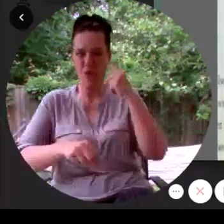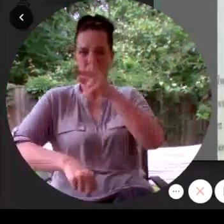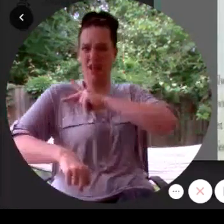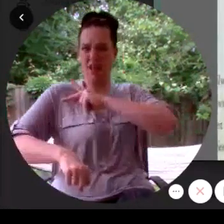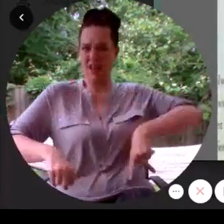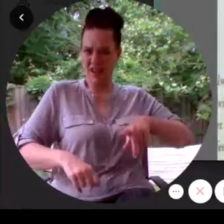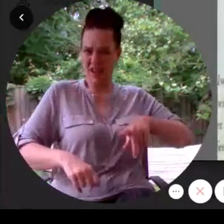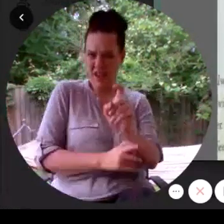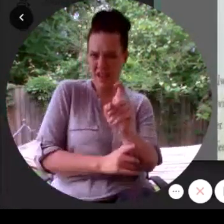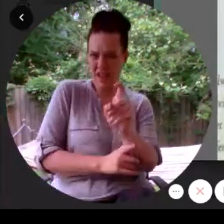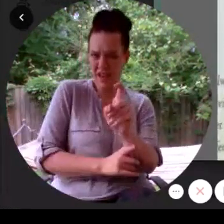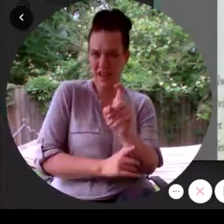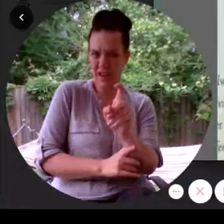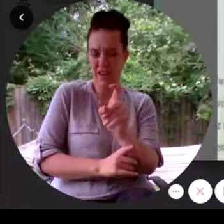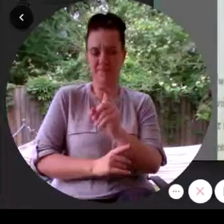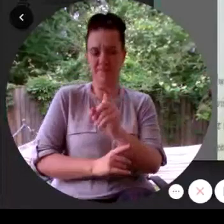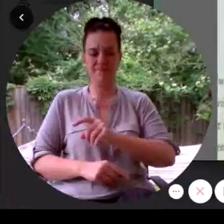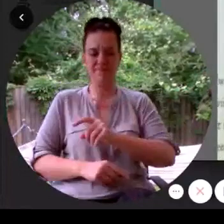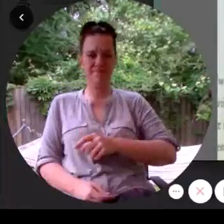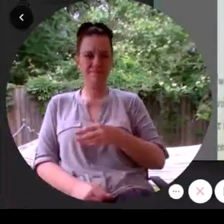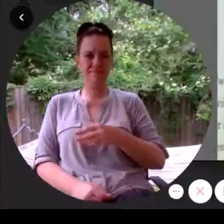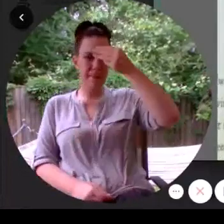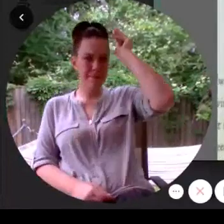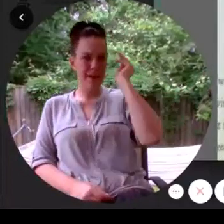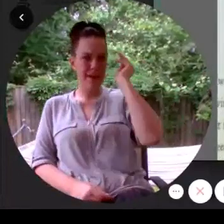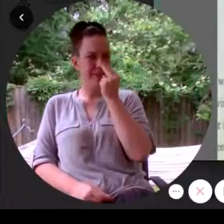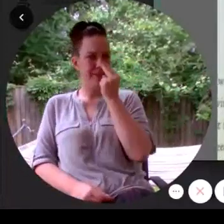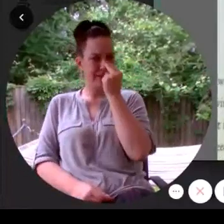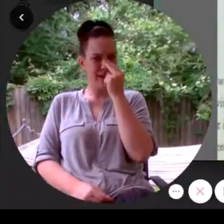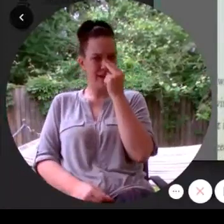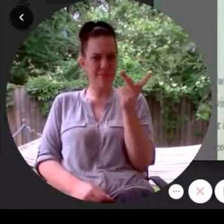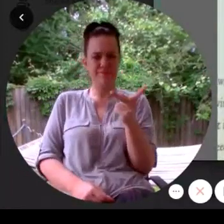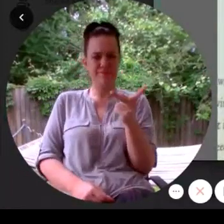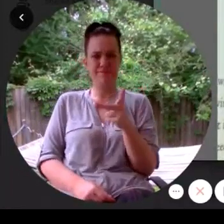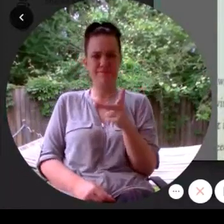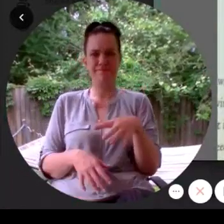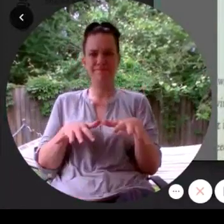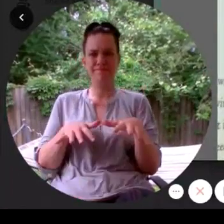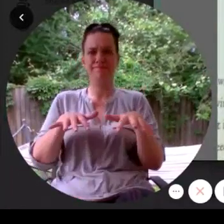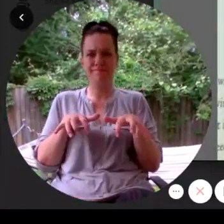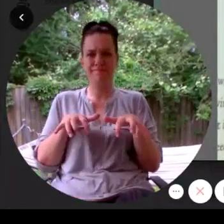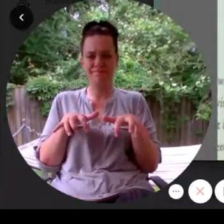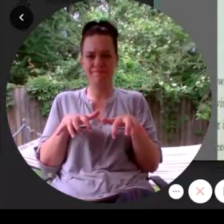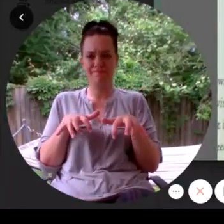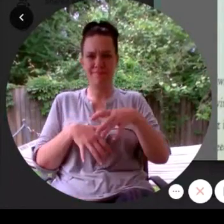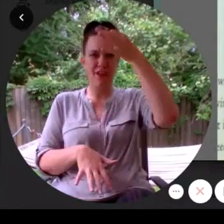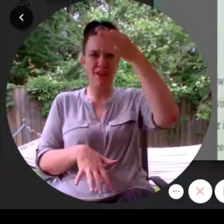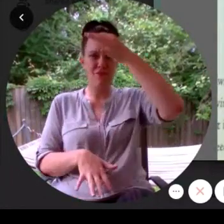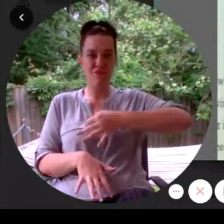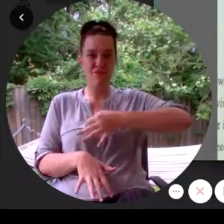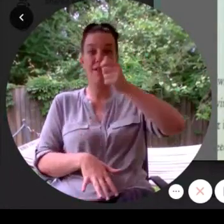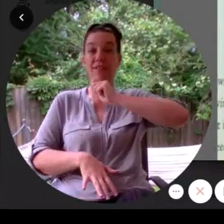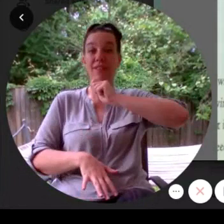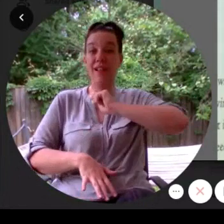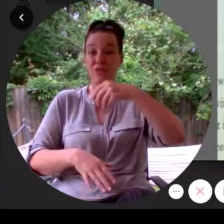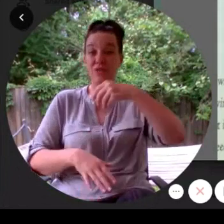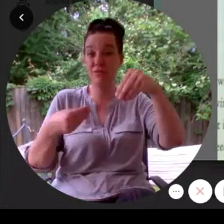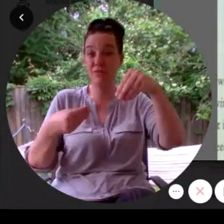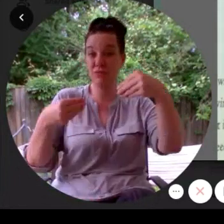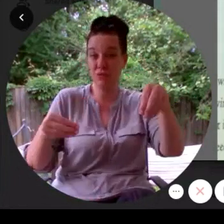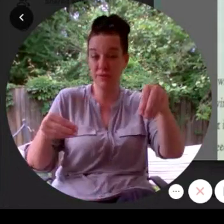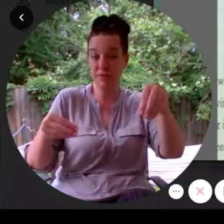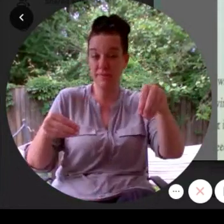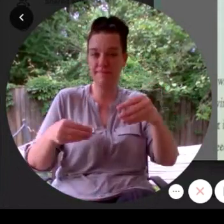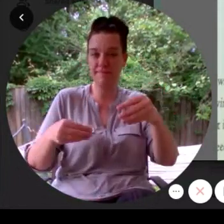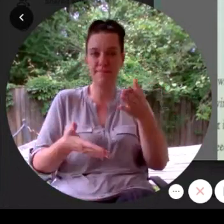Miles and Niles had paused in front of the ice cream parlor and they